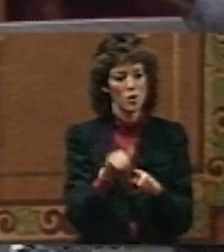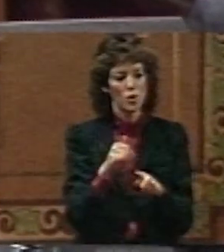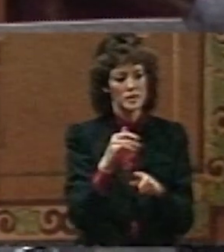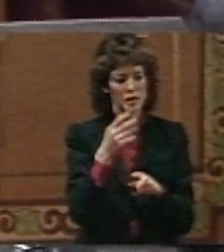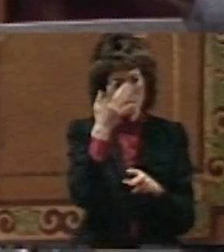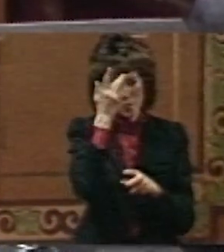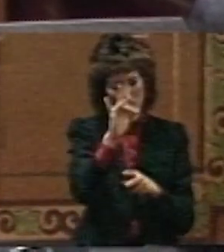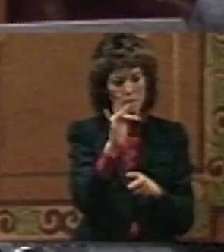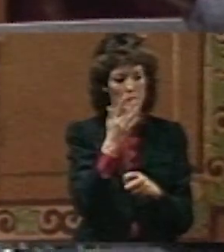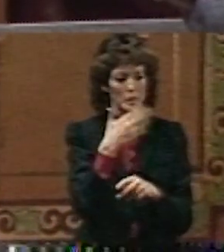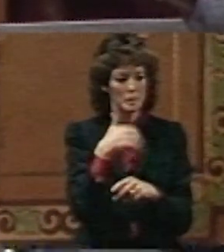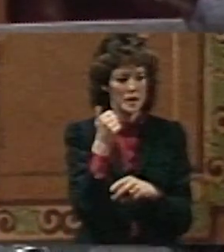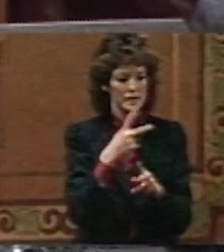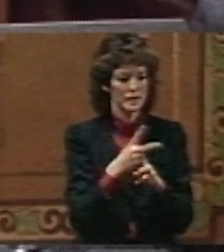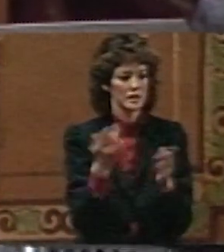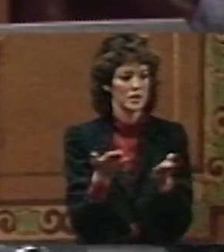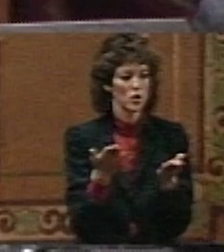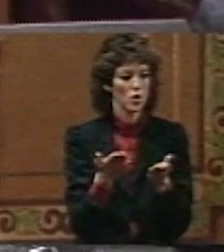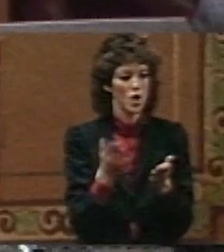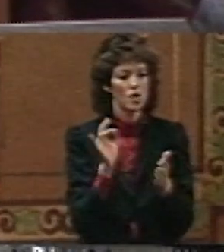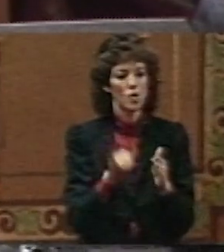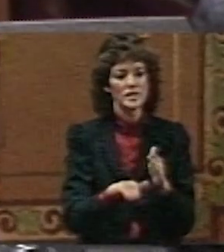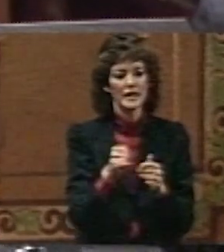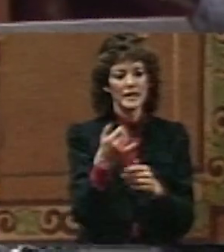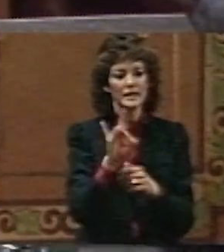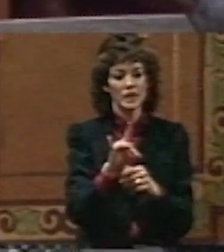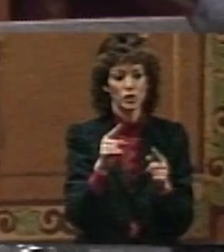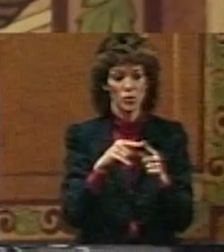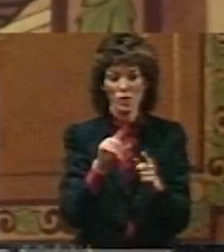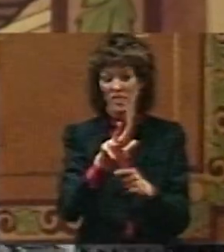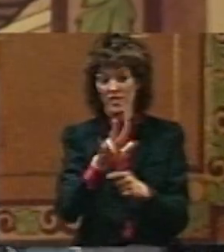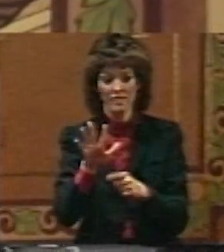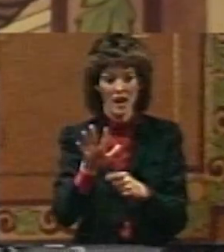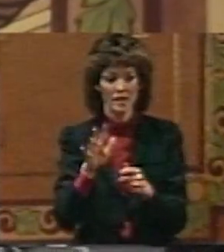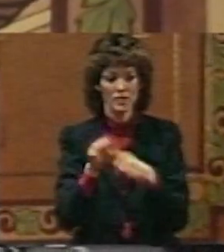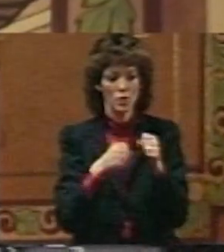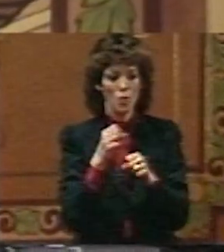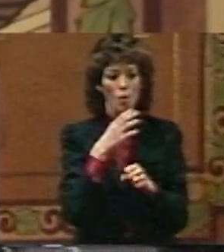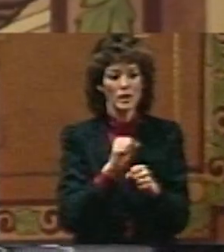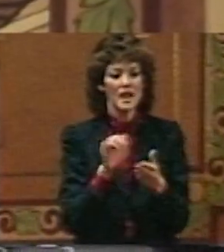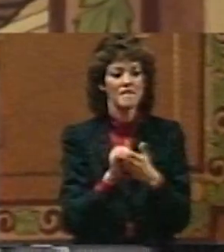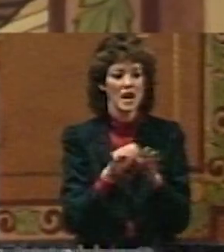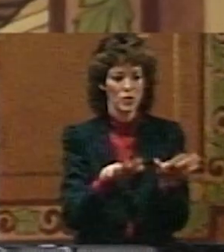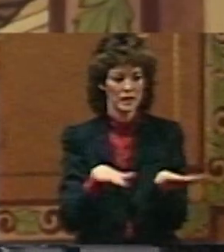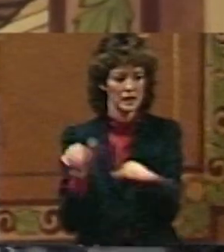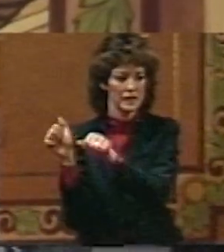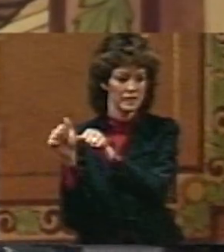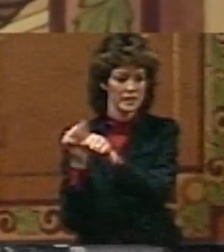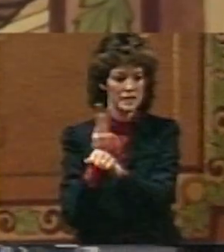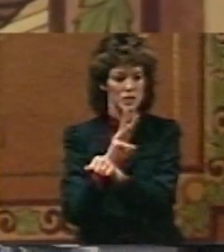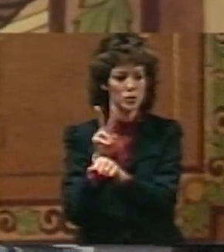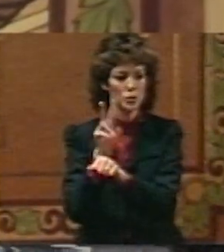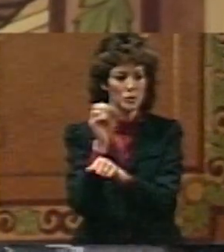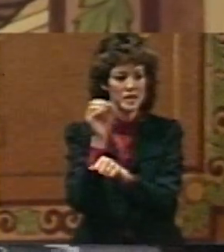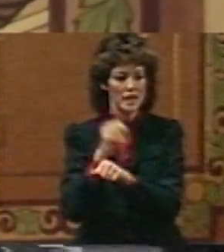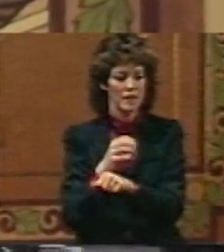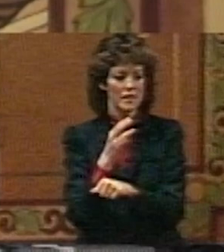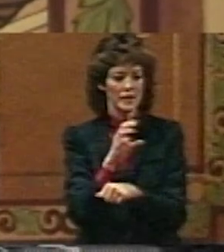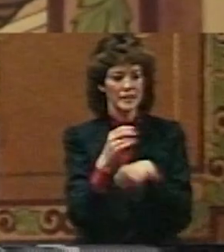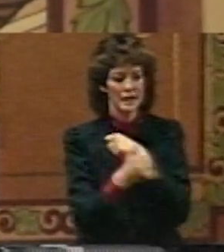here. Those are the 18 to 35 year olds that I told you are leaving those 62% of the counties that